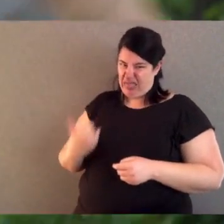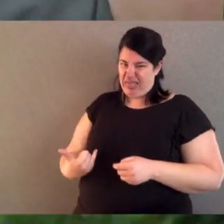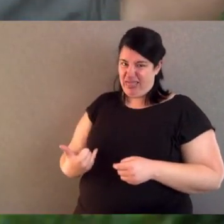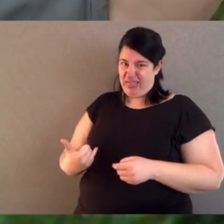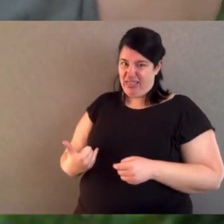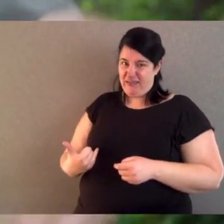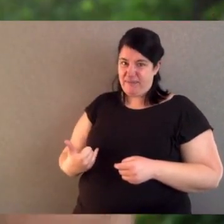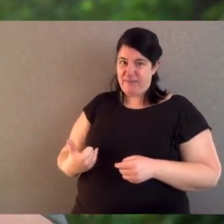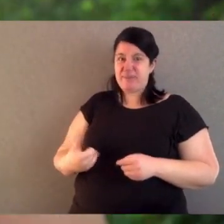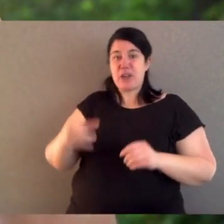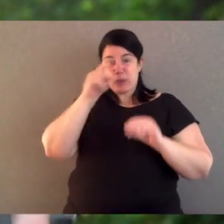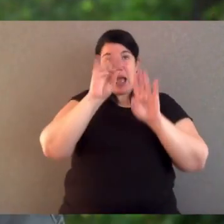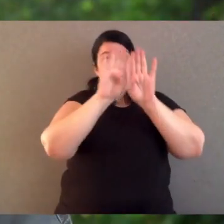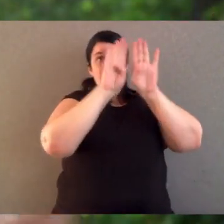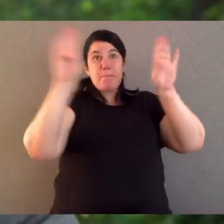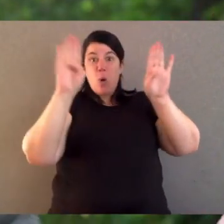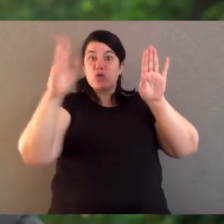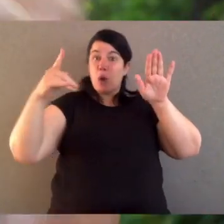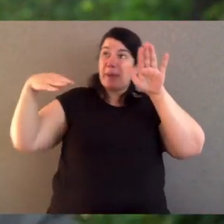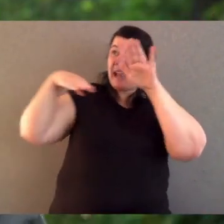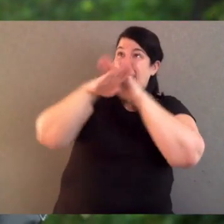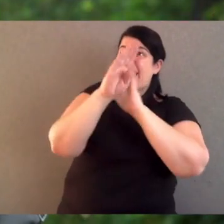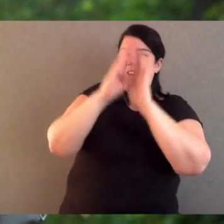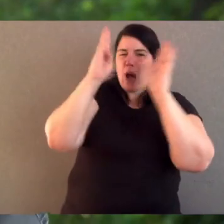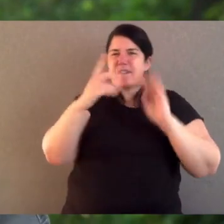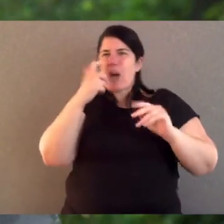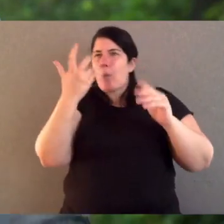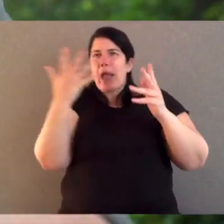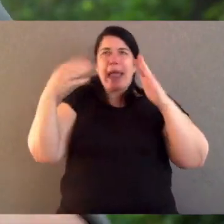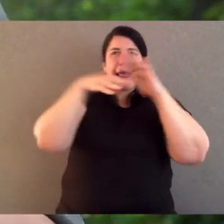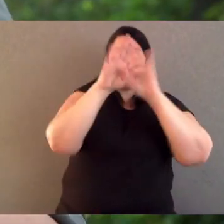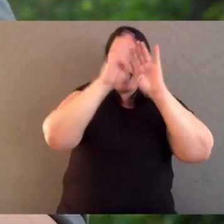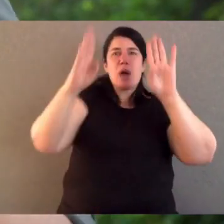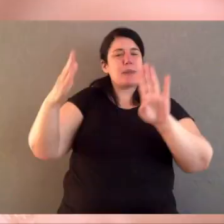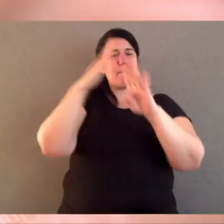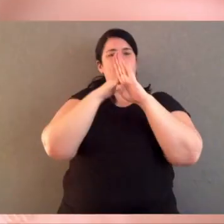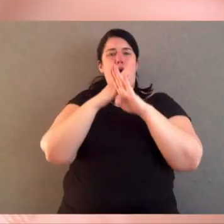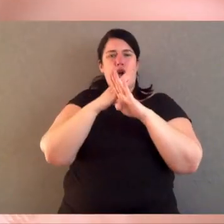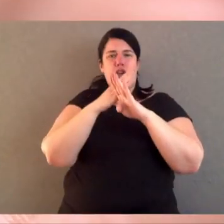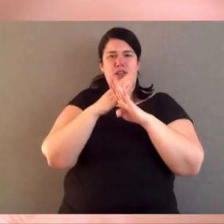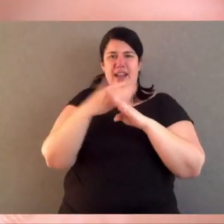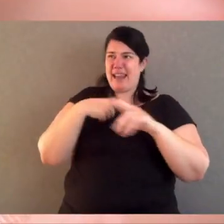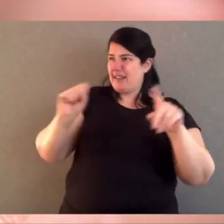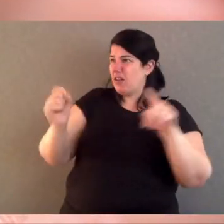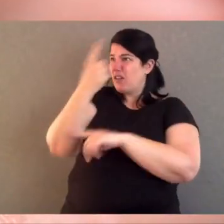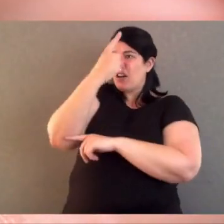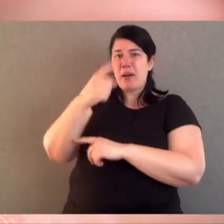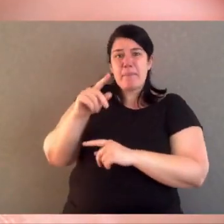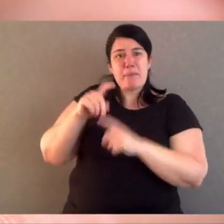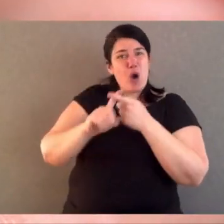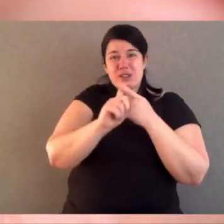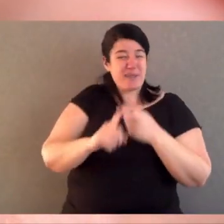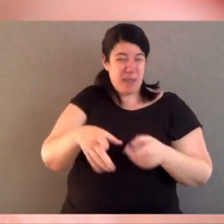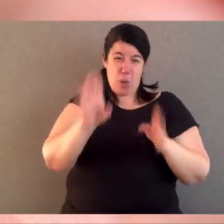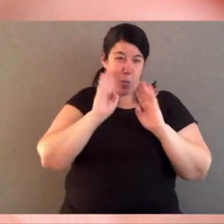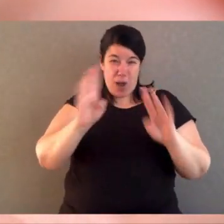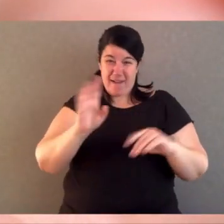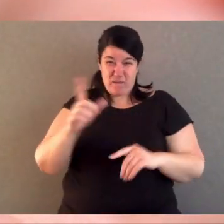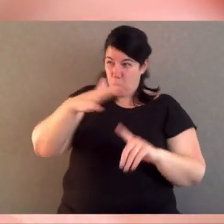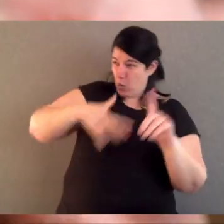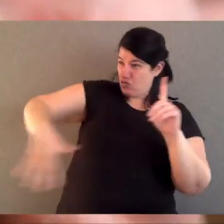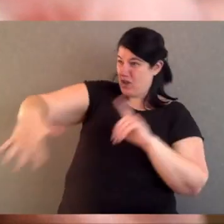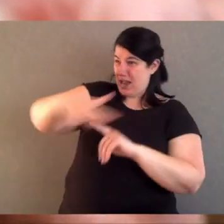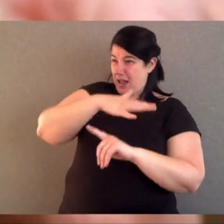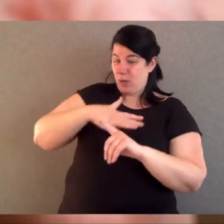a board up to stop the possums coming into your house, find where they're getting in, and you can just block it. You don't need to get rid of them because they're great to have around.